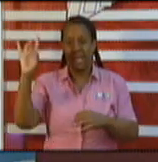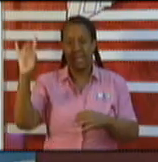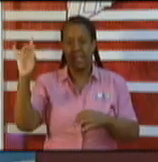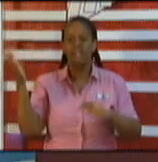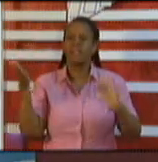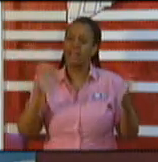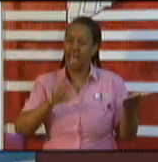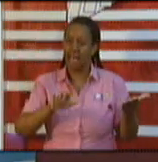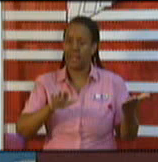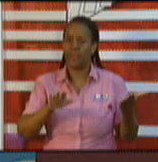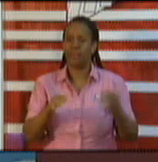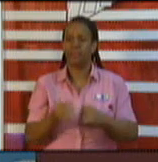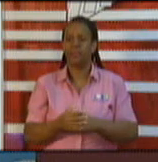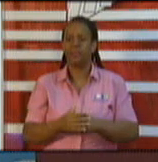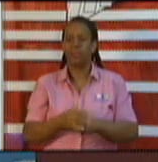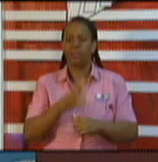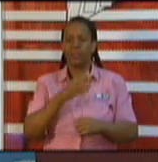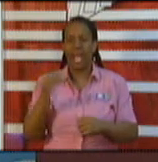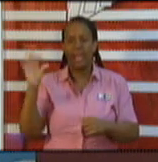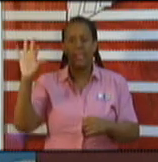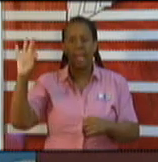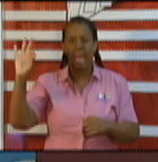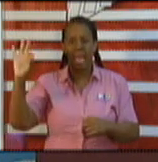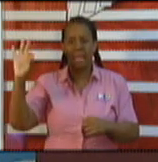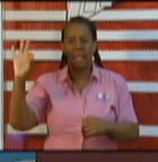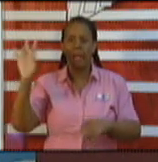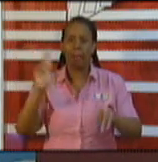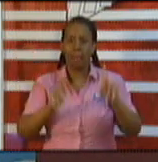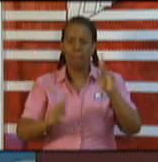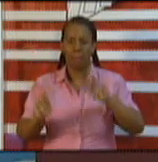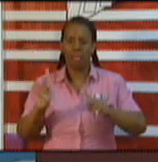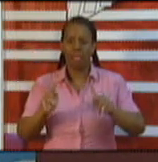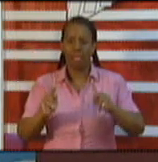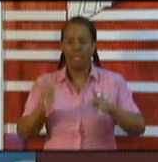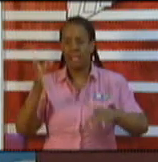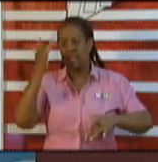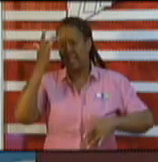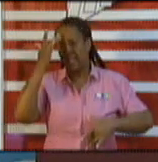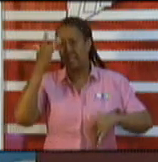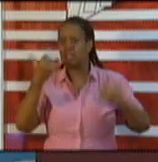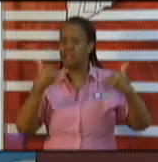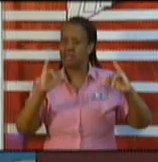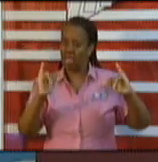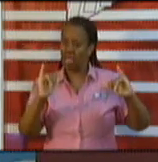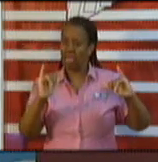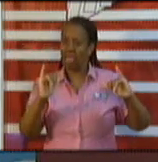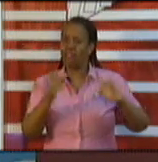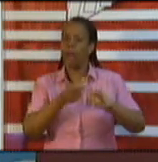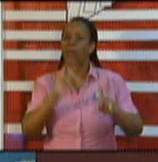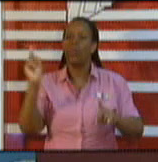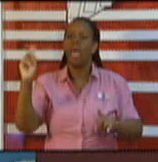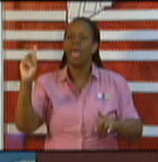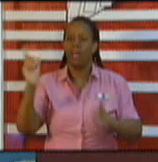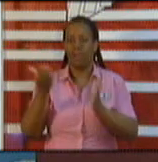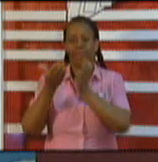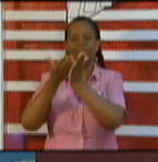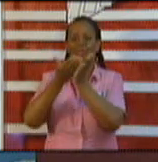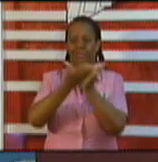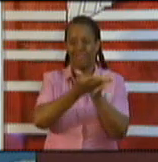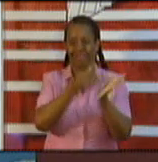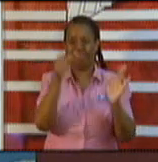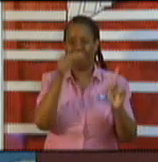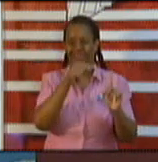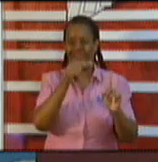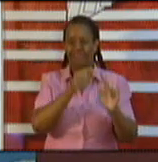system, we have 9 individuals, all of whom came from the cruise ship Enchantment of the Sea, and they are currently housed at the Coral